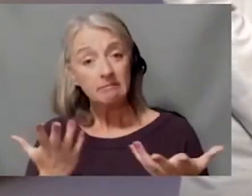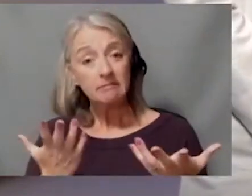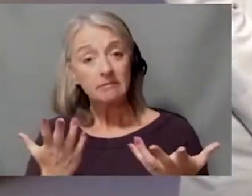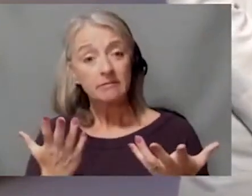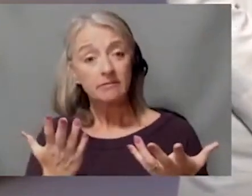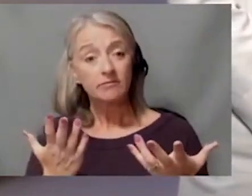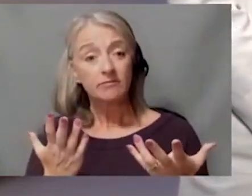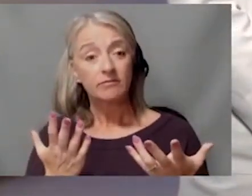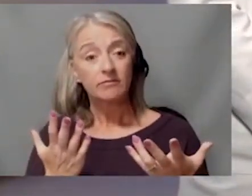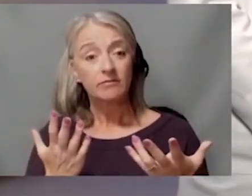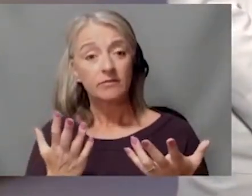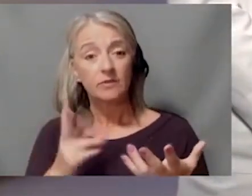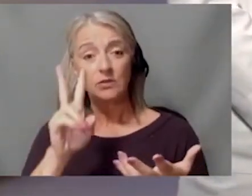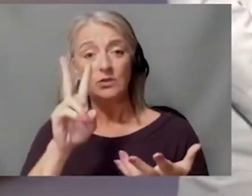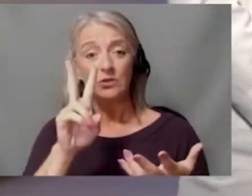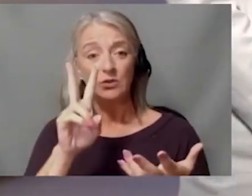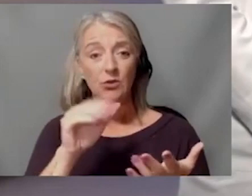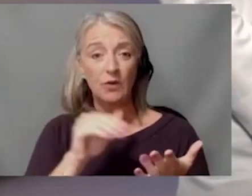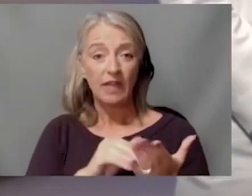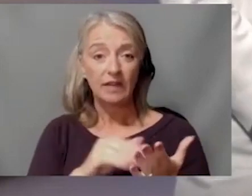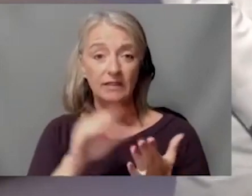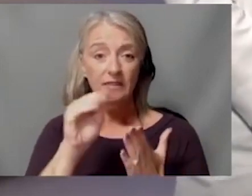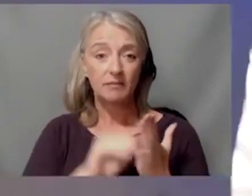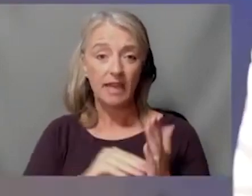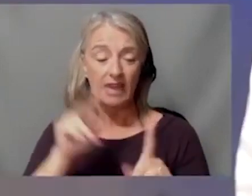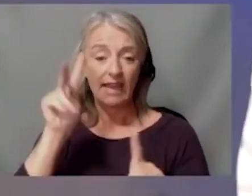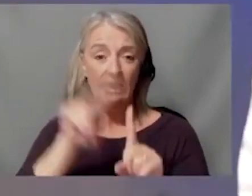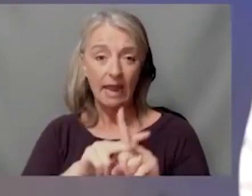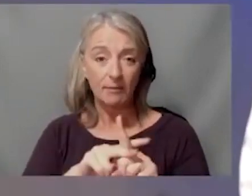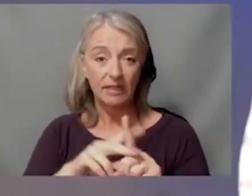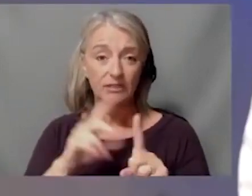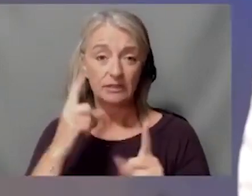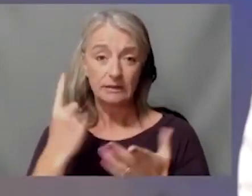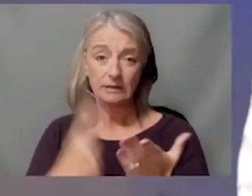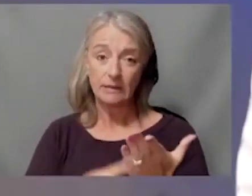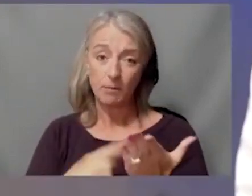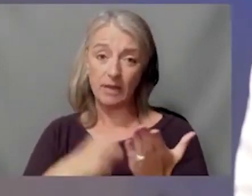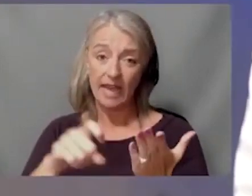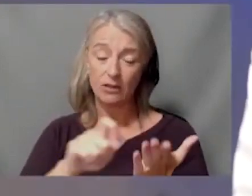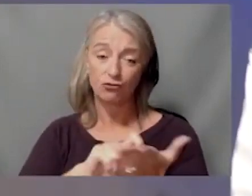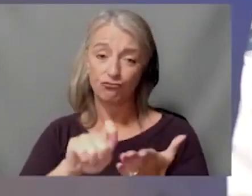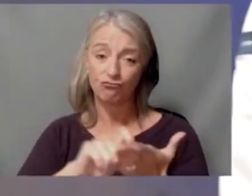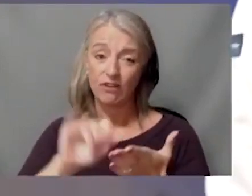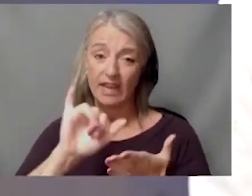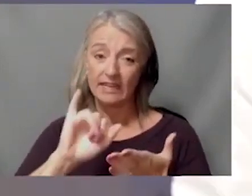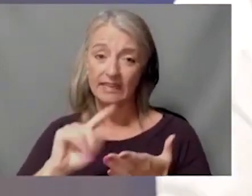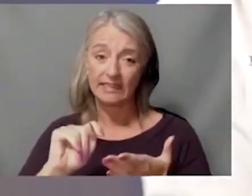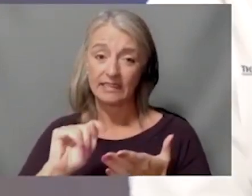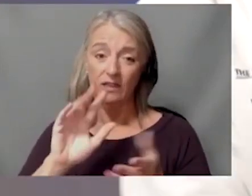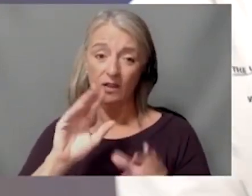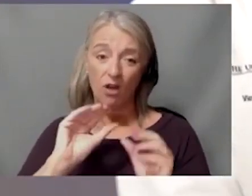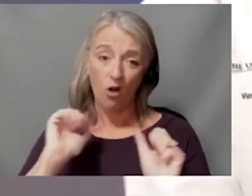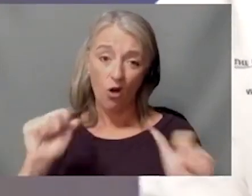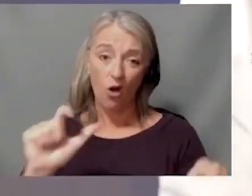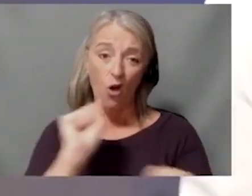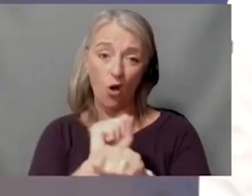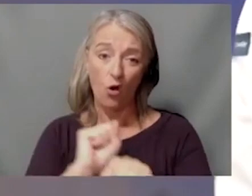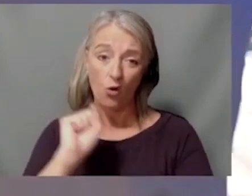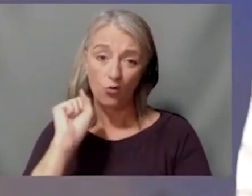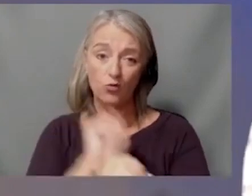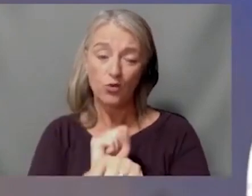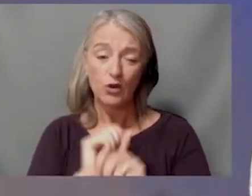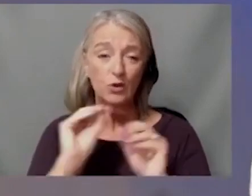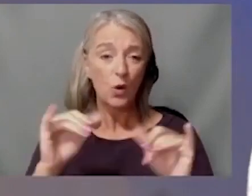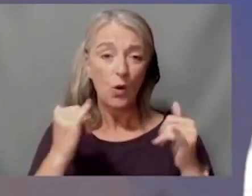2000 page application and somebody had to write it. I guess all work and no play makes Dr. J a very dull boy.